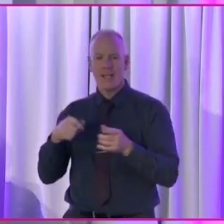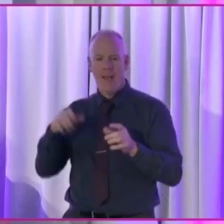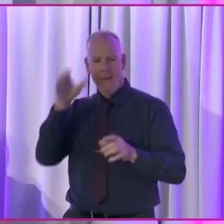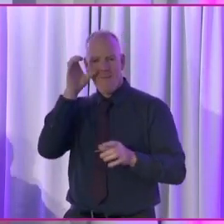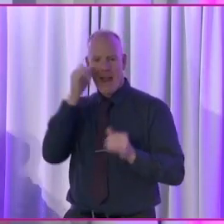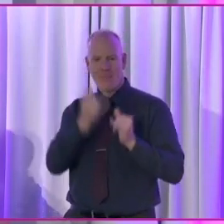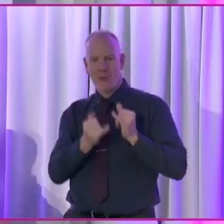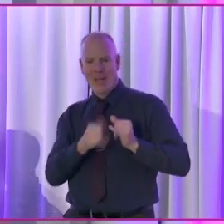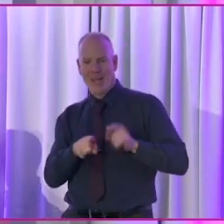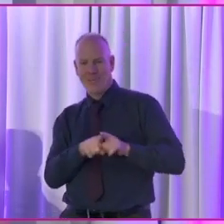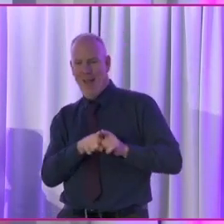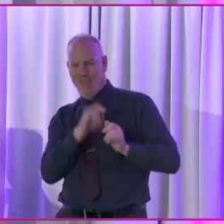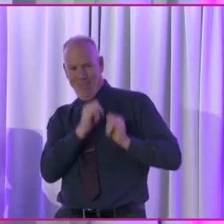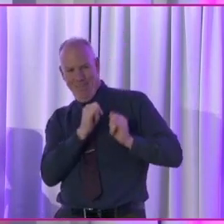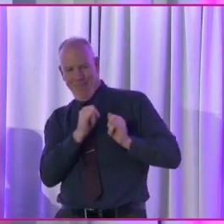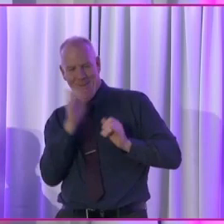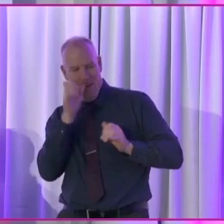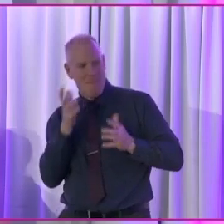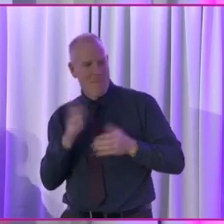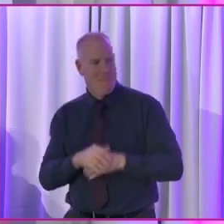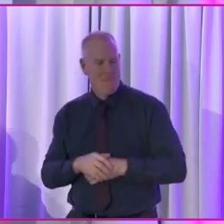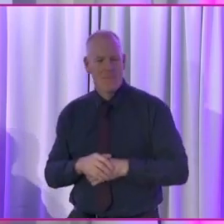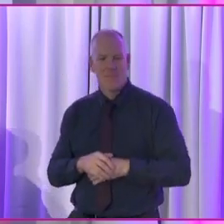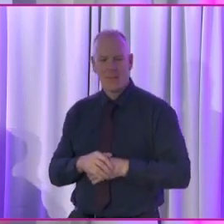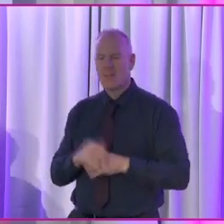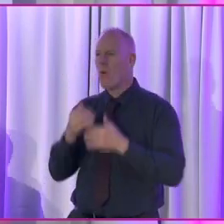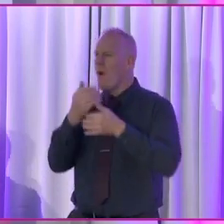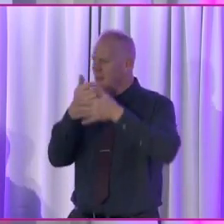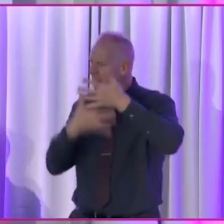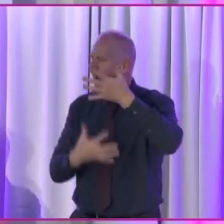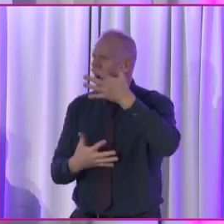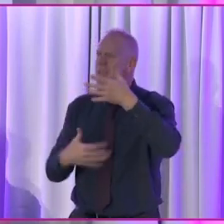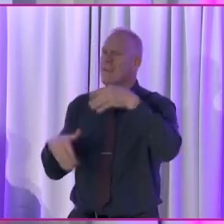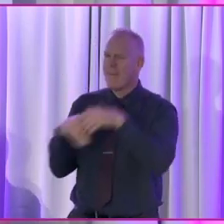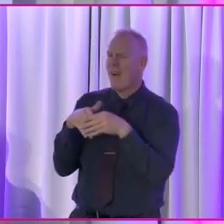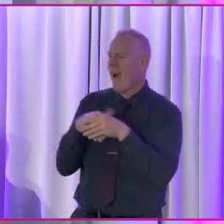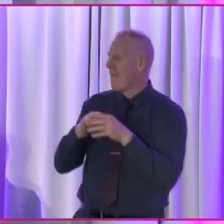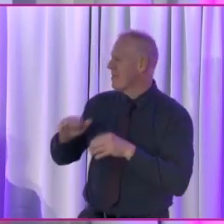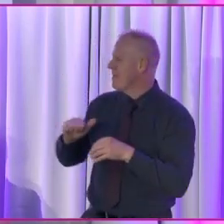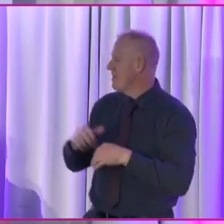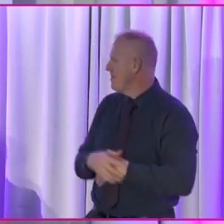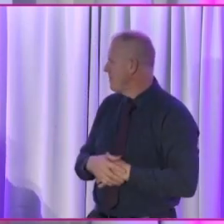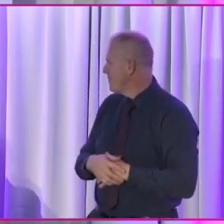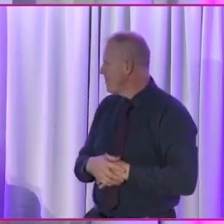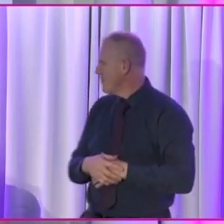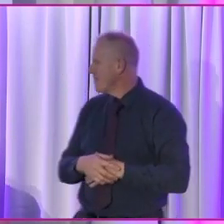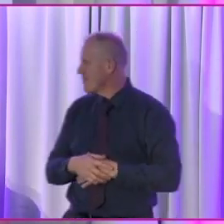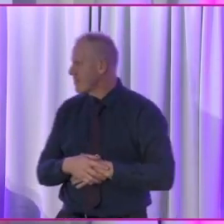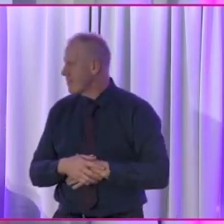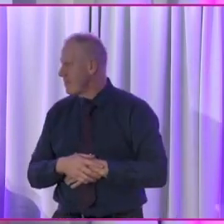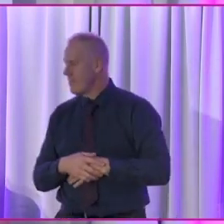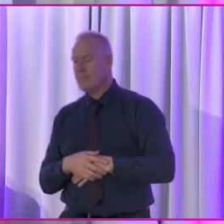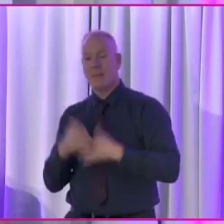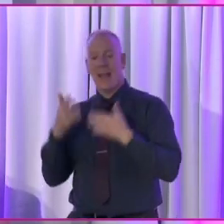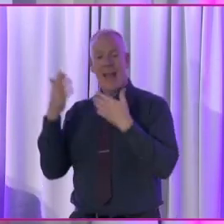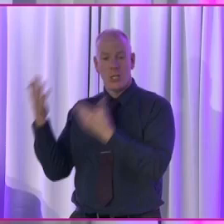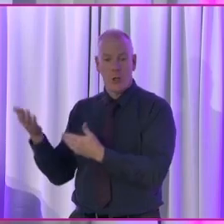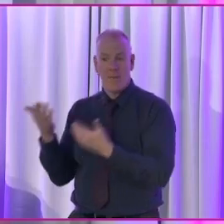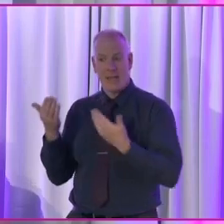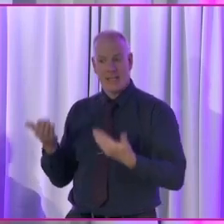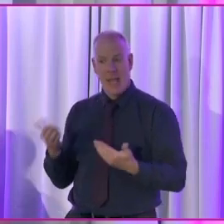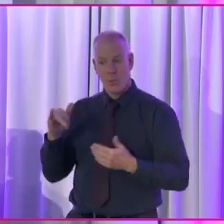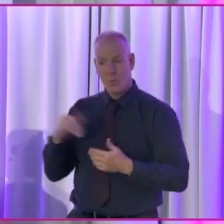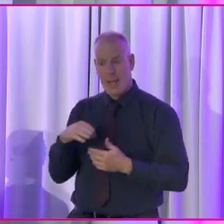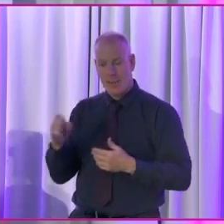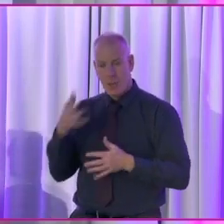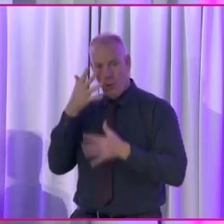critic career. So very many fingers in very many pies there. But I will hand over to you.